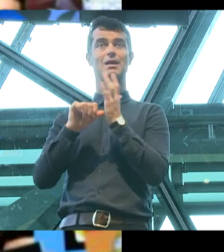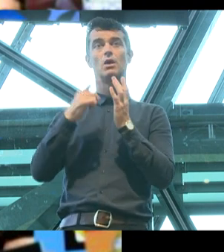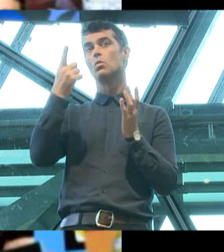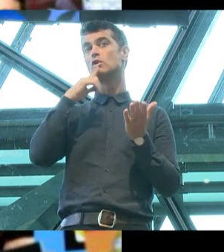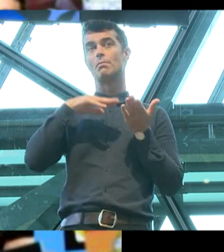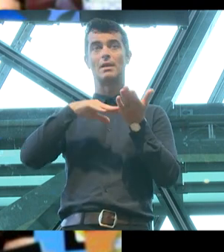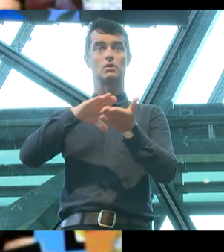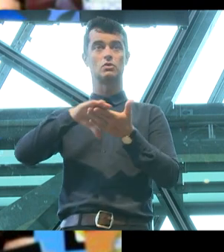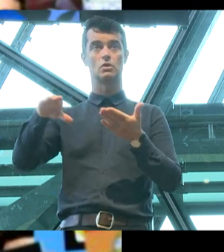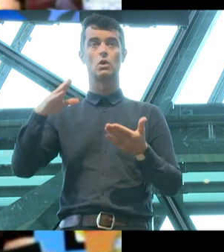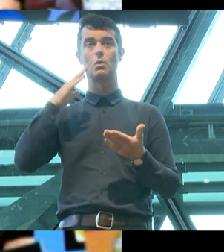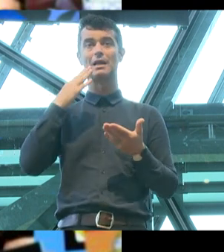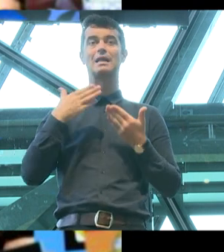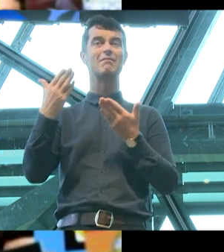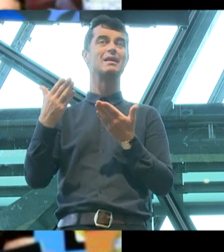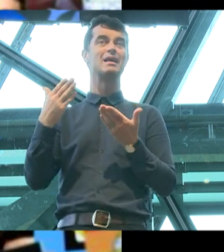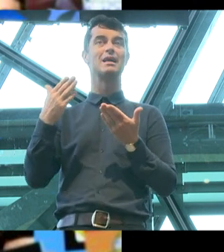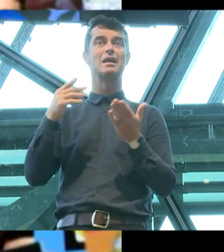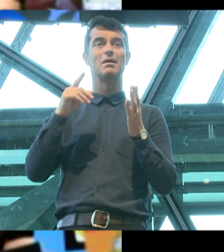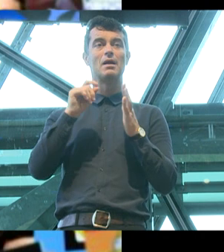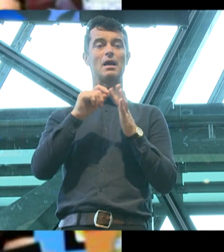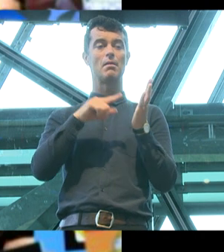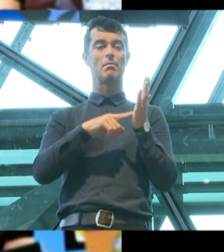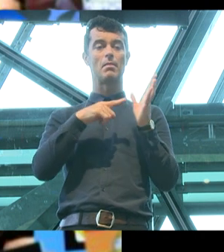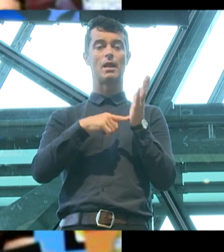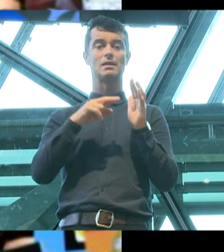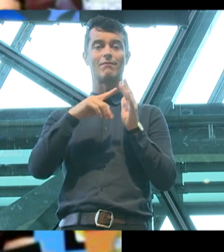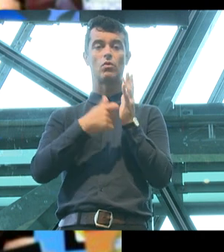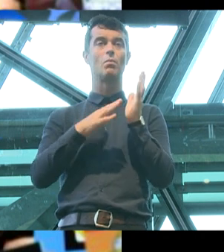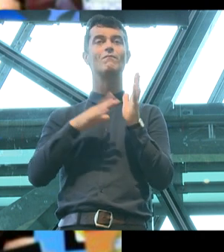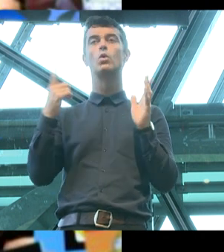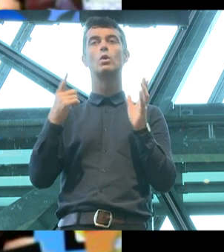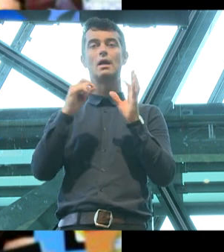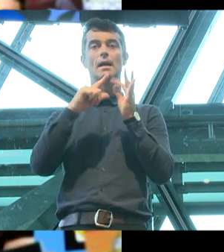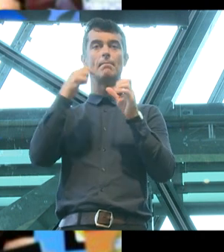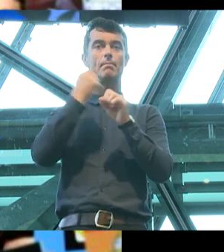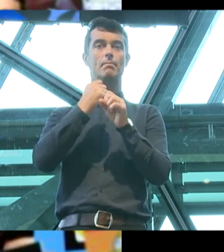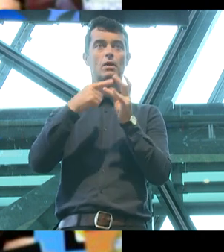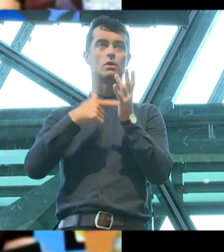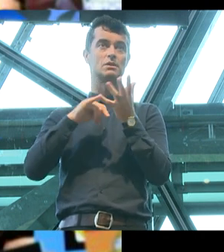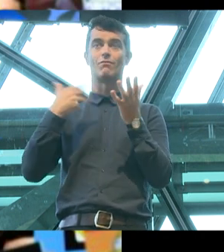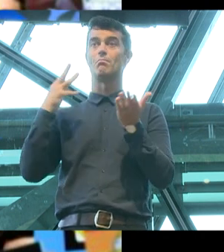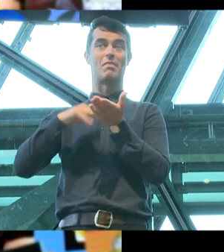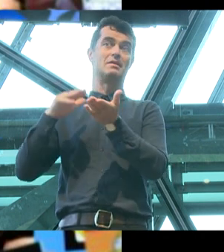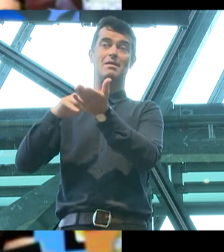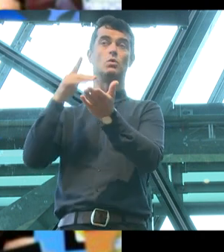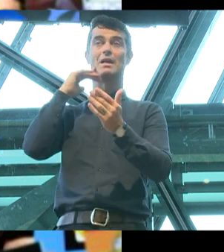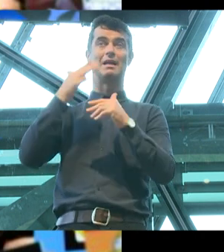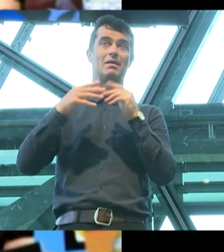on giving an unnecessary platform to bigots for months who would have otherwise gone unheard.